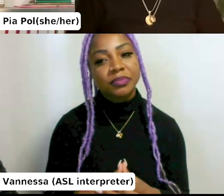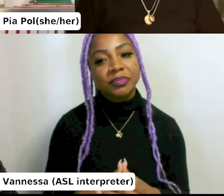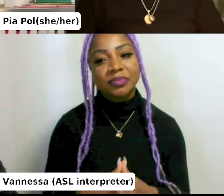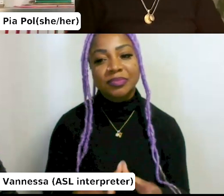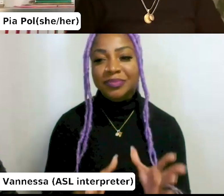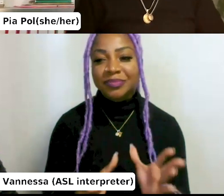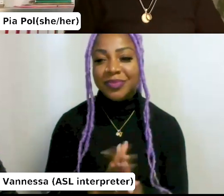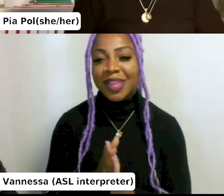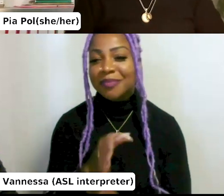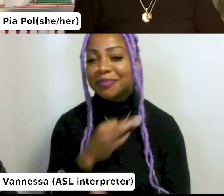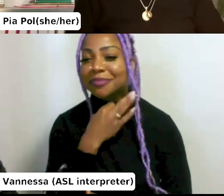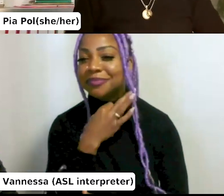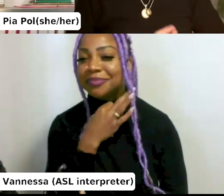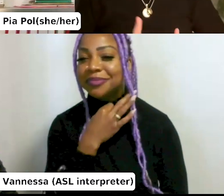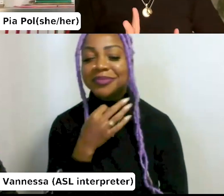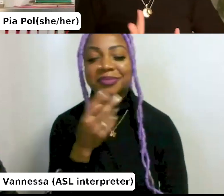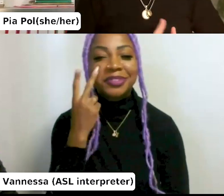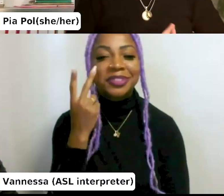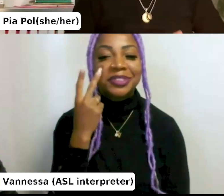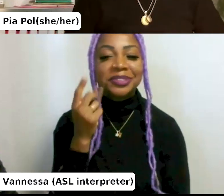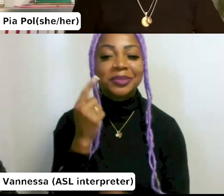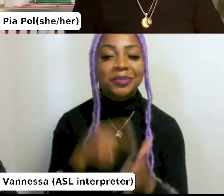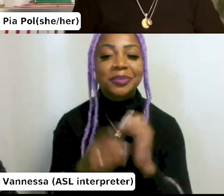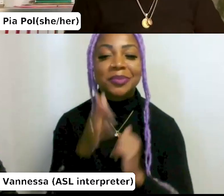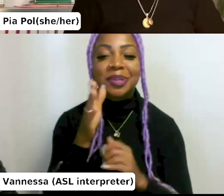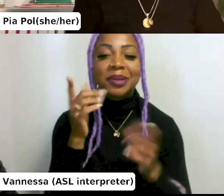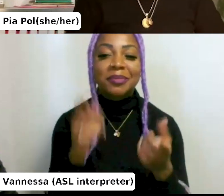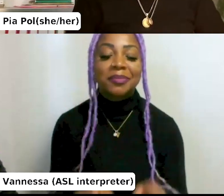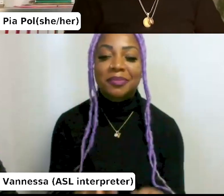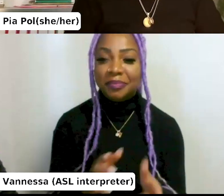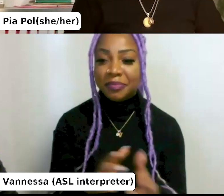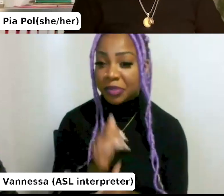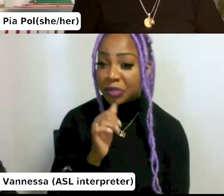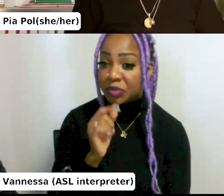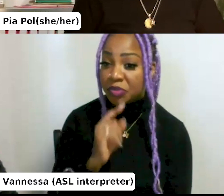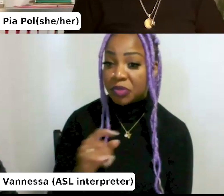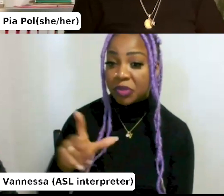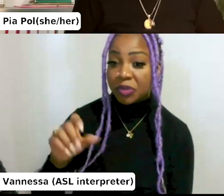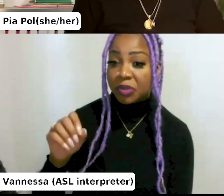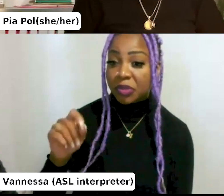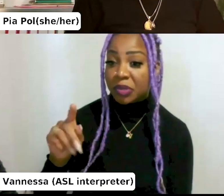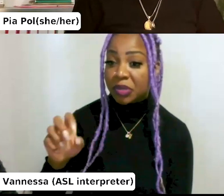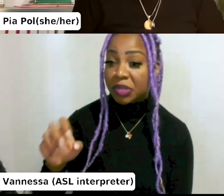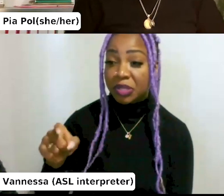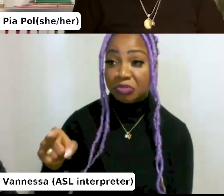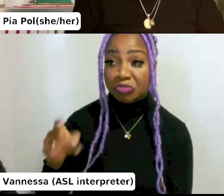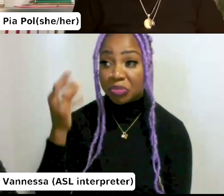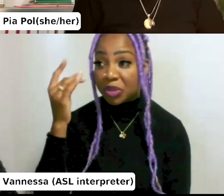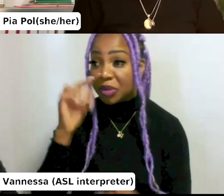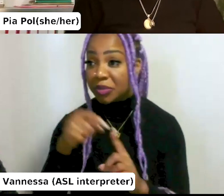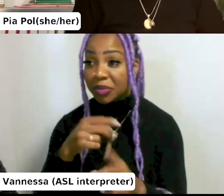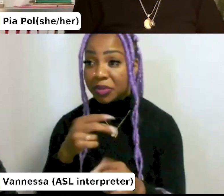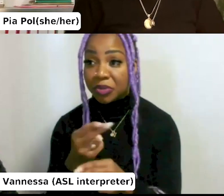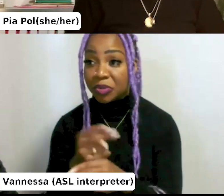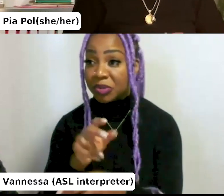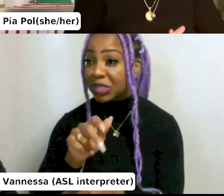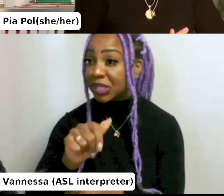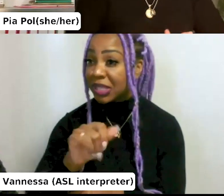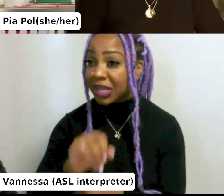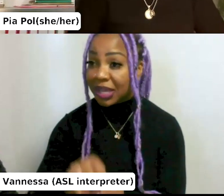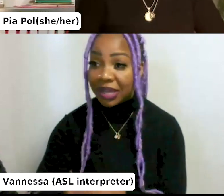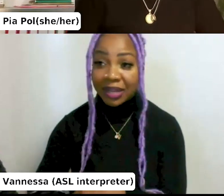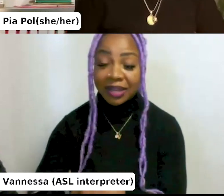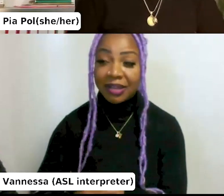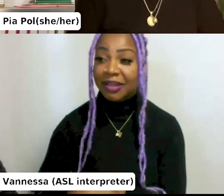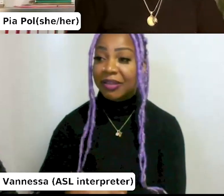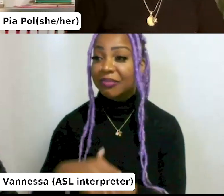to see where that's going. And I don't know a lot of you've ever considered using any of those tools, or is that something that you can